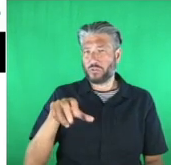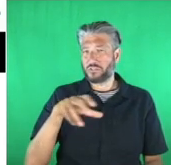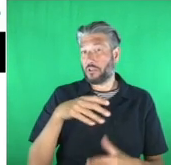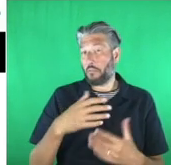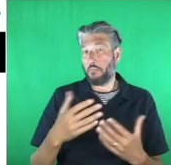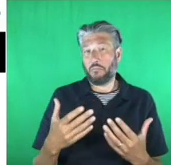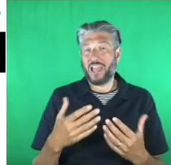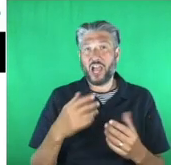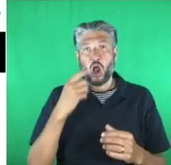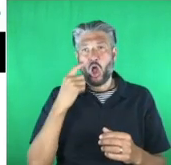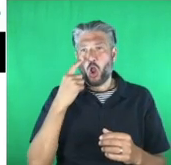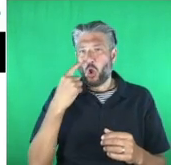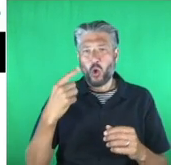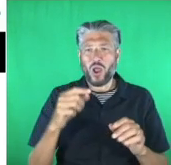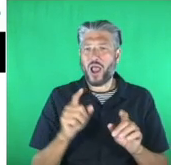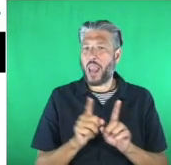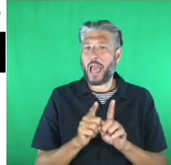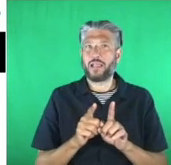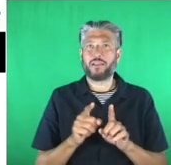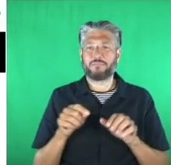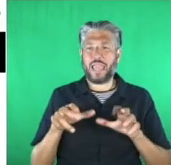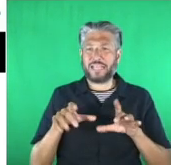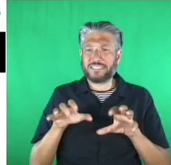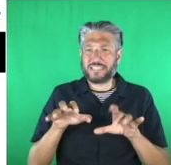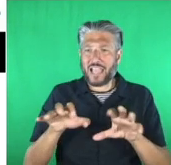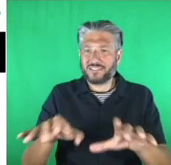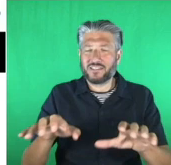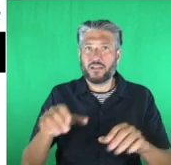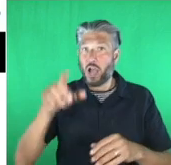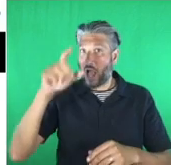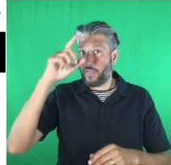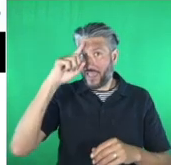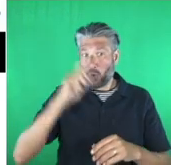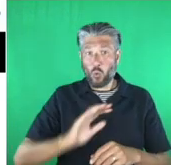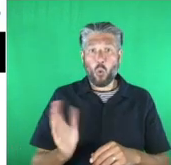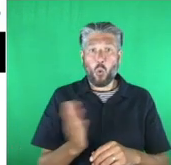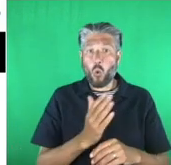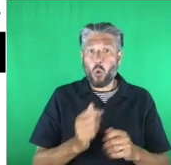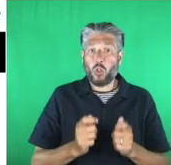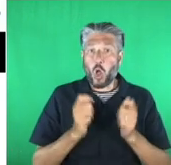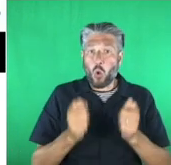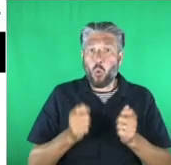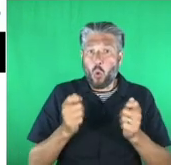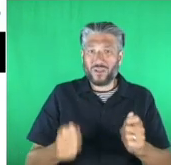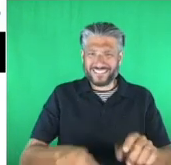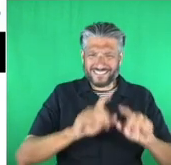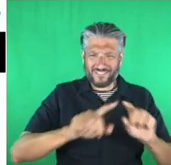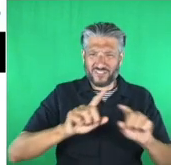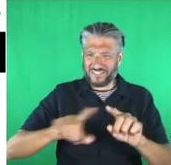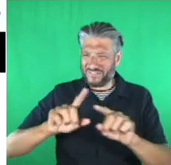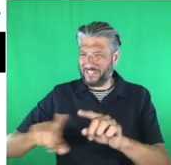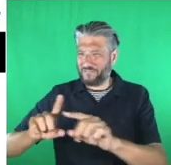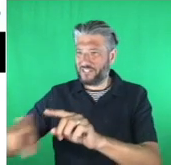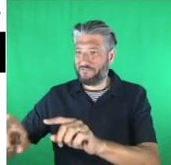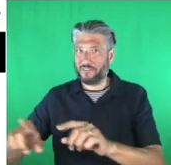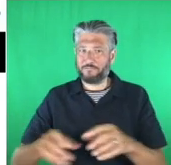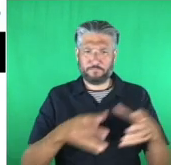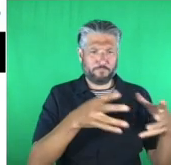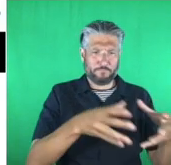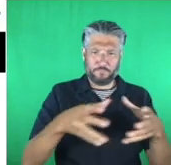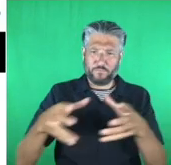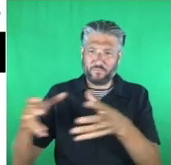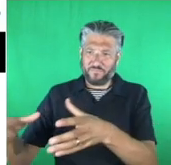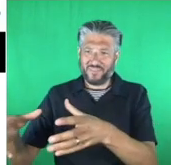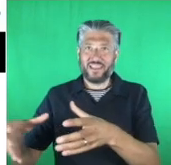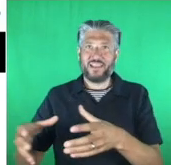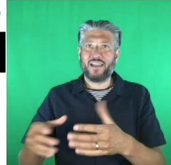So, uh, I believe they're all different. And I'm really, really interested to know, you know, what yours is like, but of course me